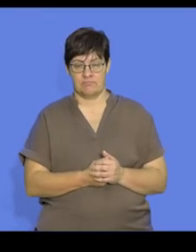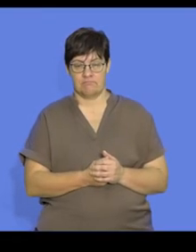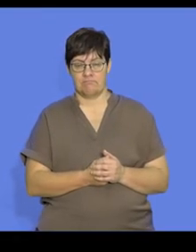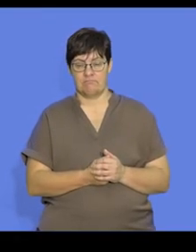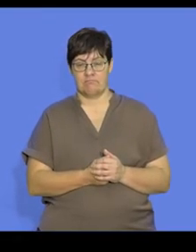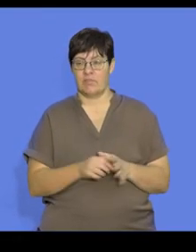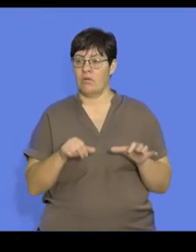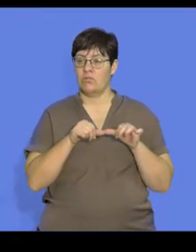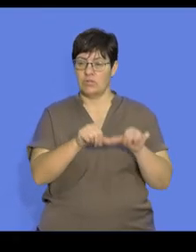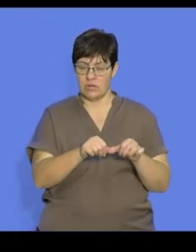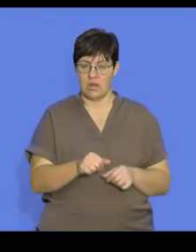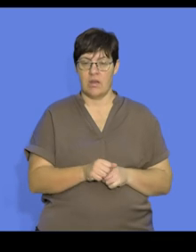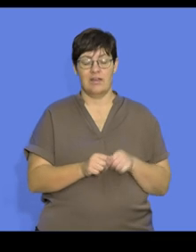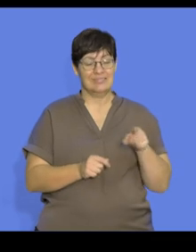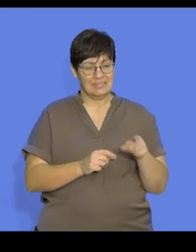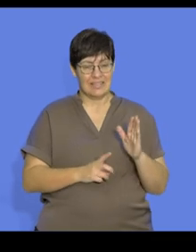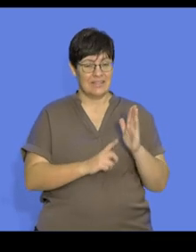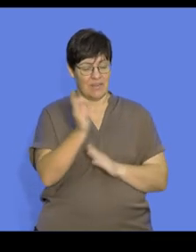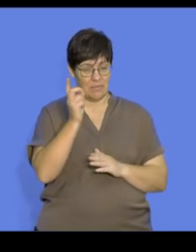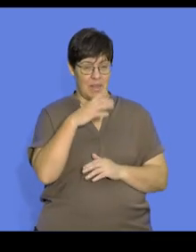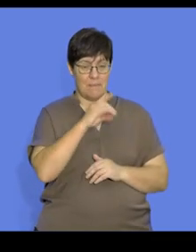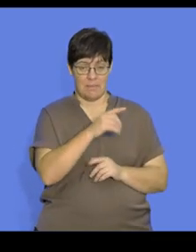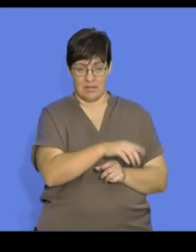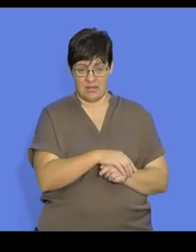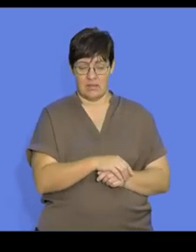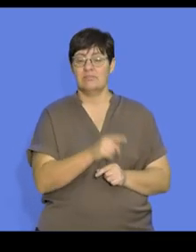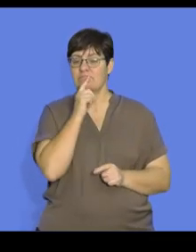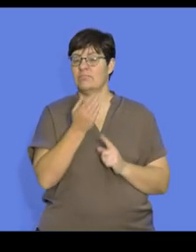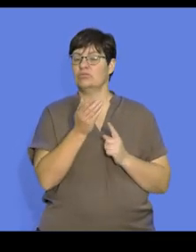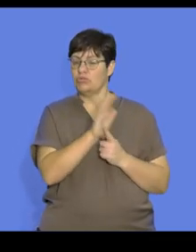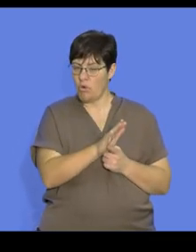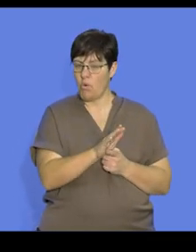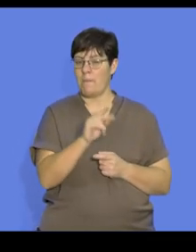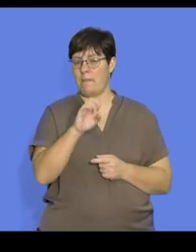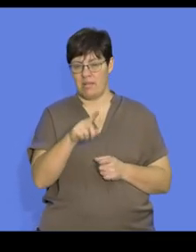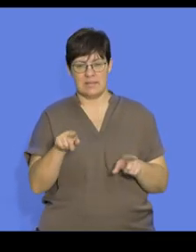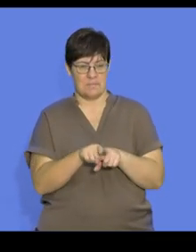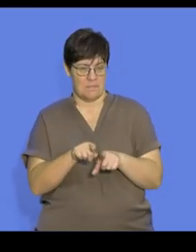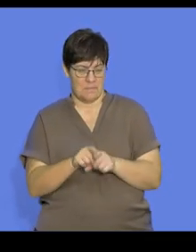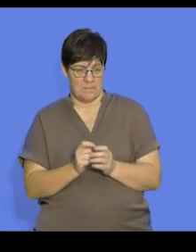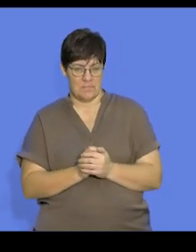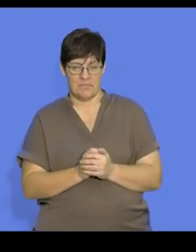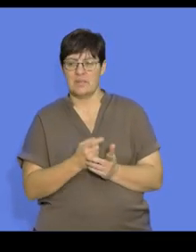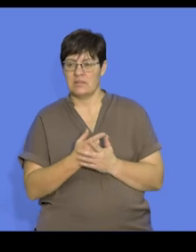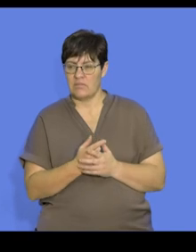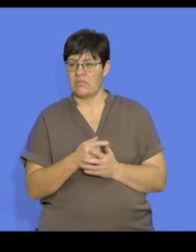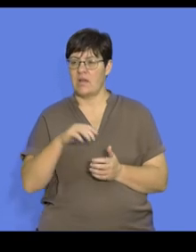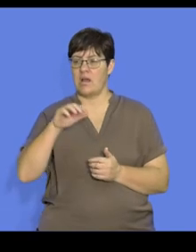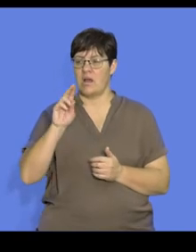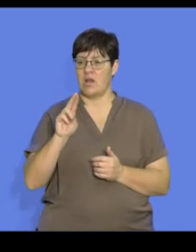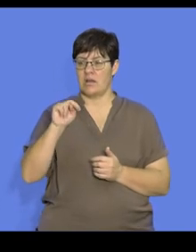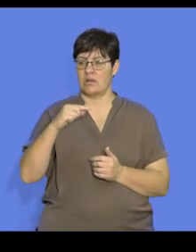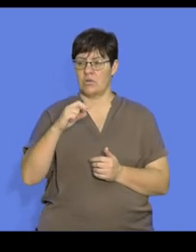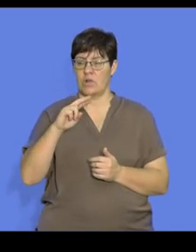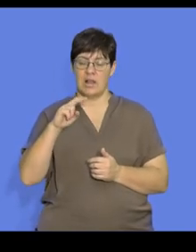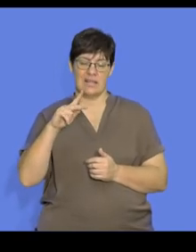So if we continue with precocial development in mammals, there are mammals that display this as well. These are seen in most ungulates, and